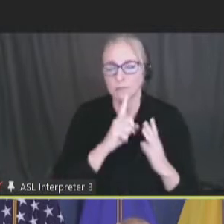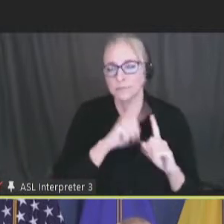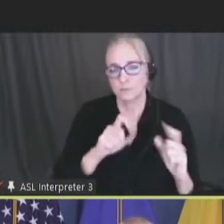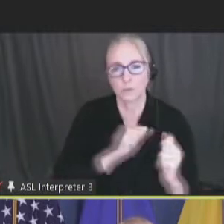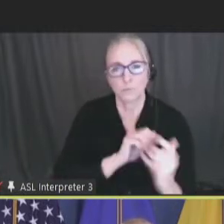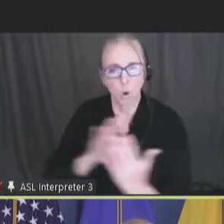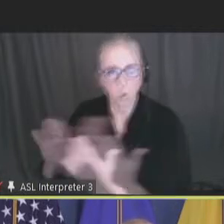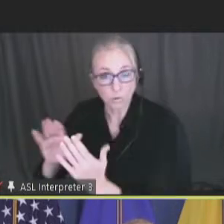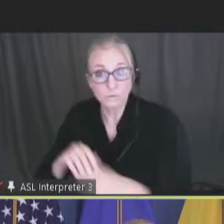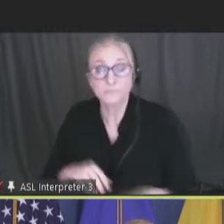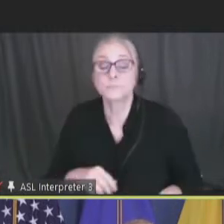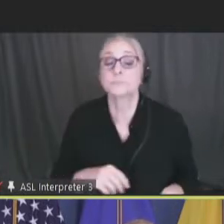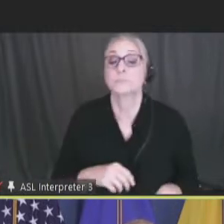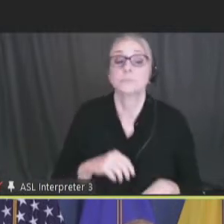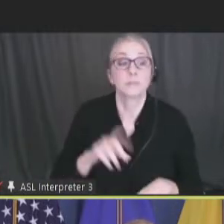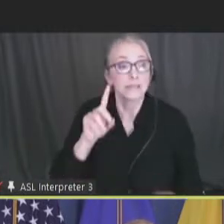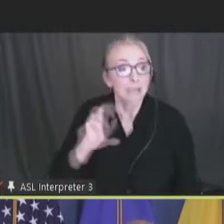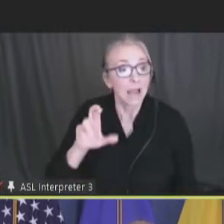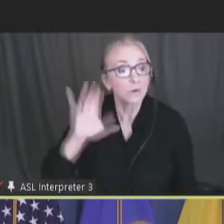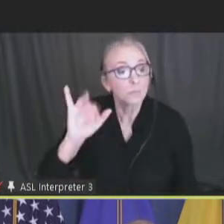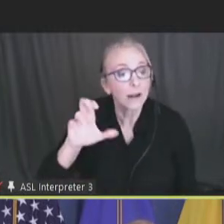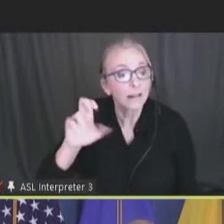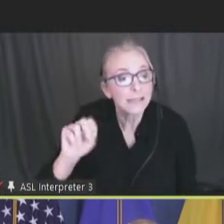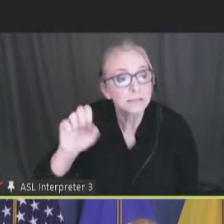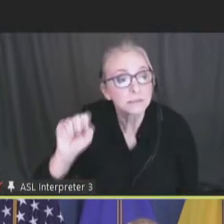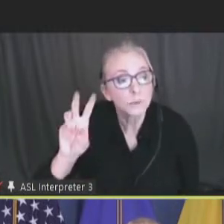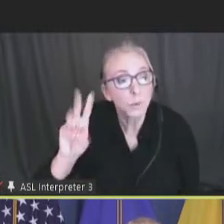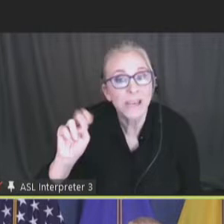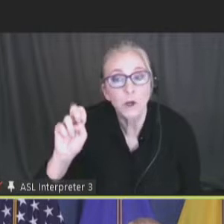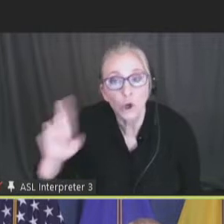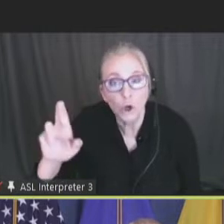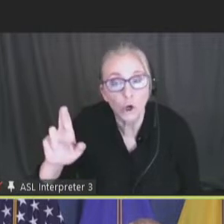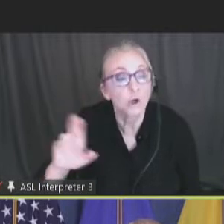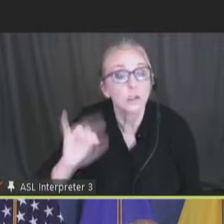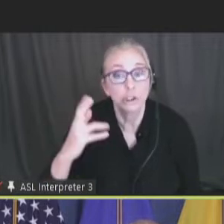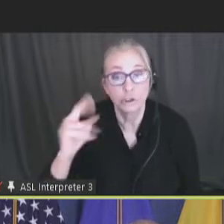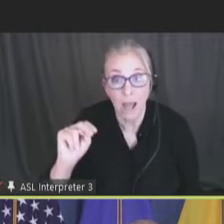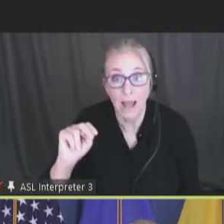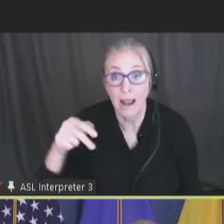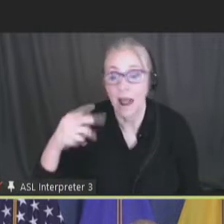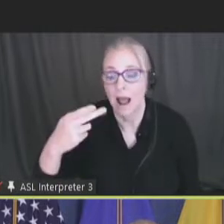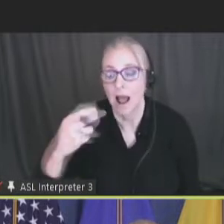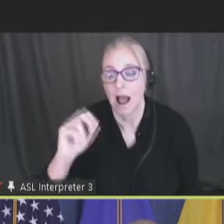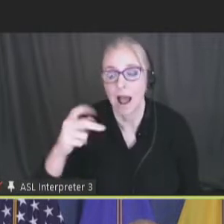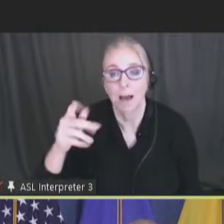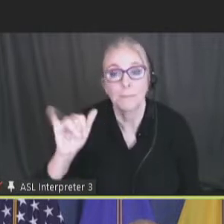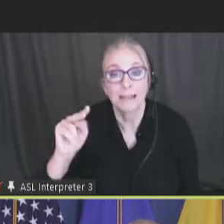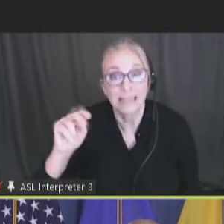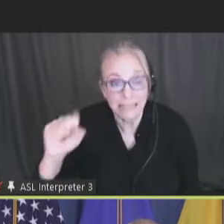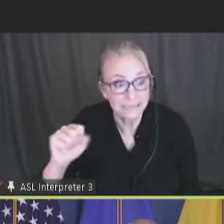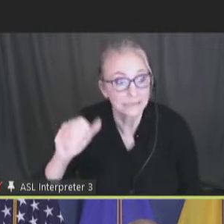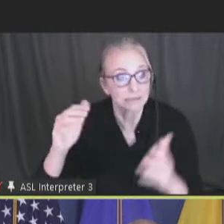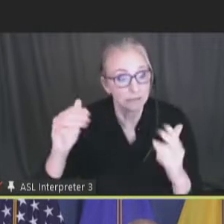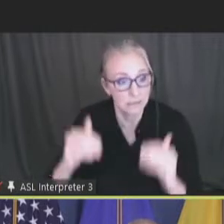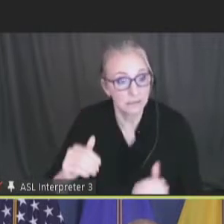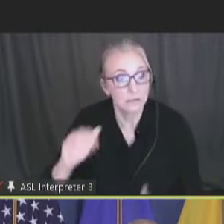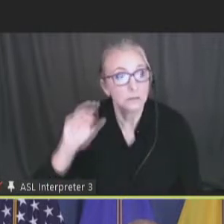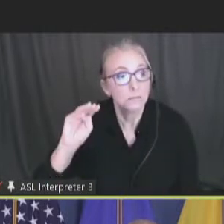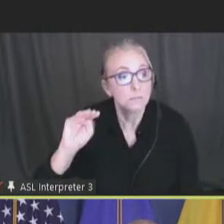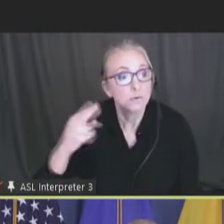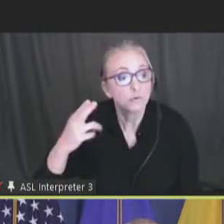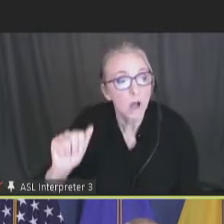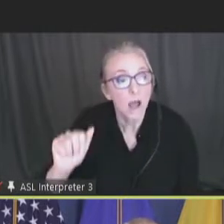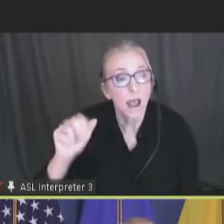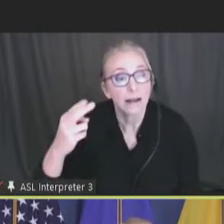Our speakers today are Dr. Bonalyn Swainer from the Johns Hopkins Disability Research Center, Stephanie Mucha and Danielle Hall